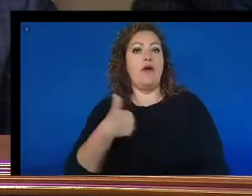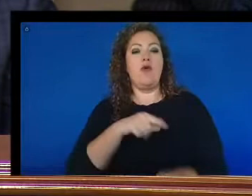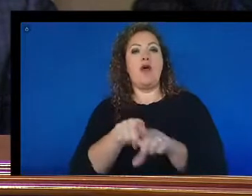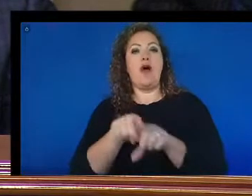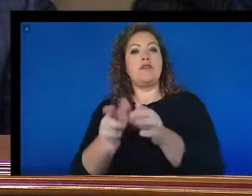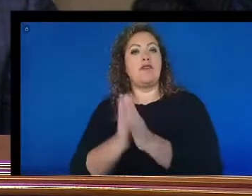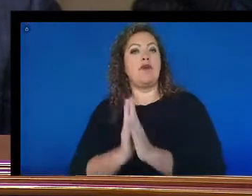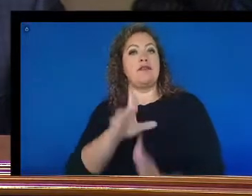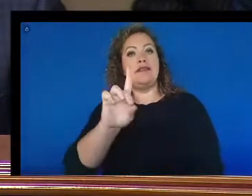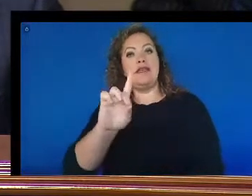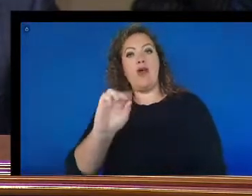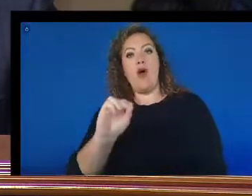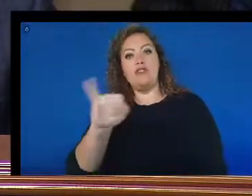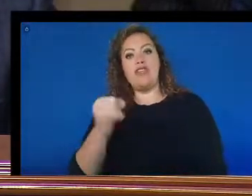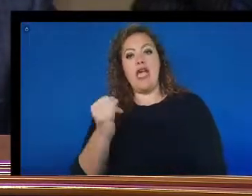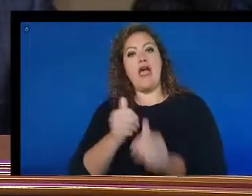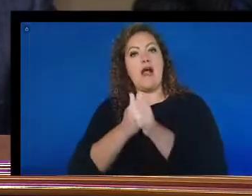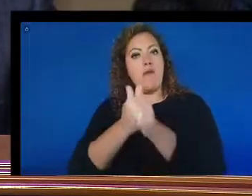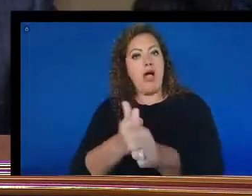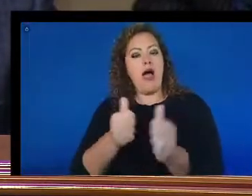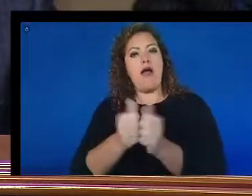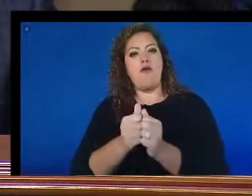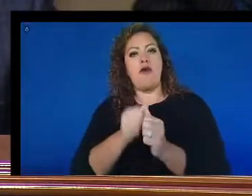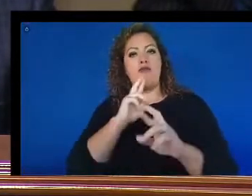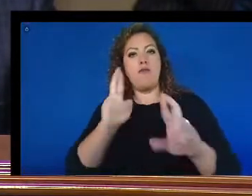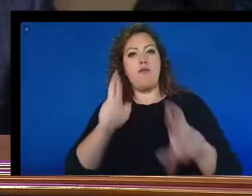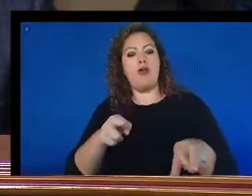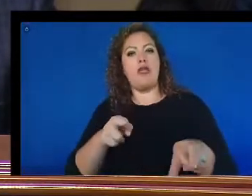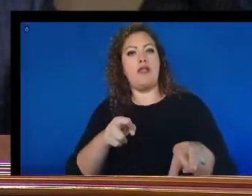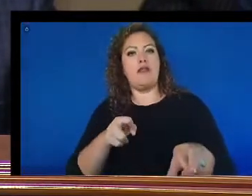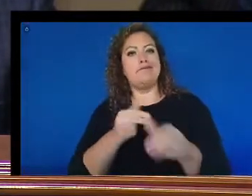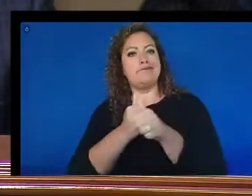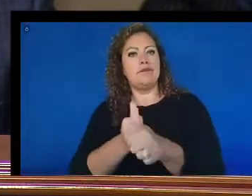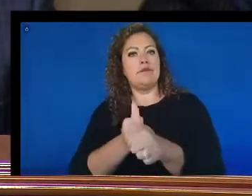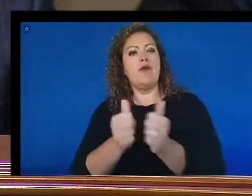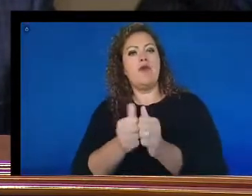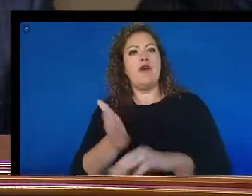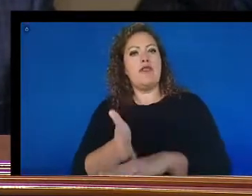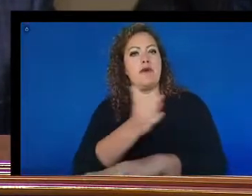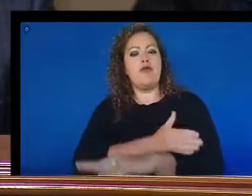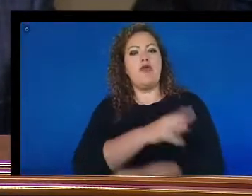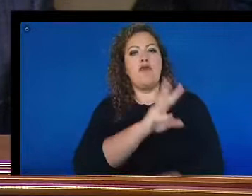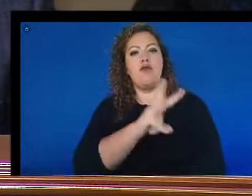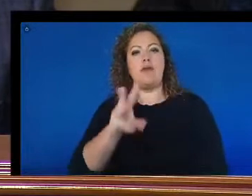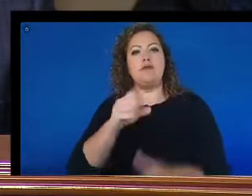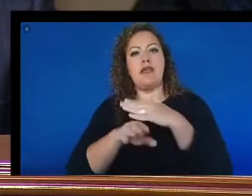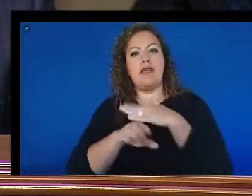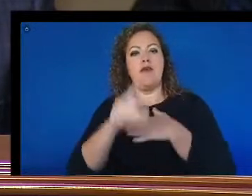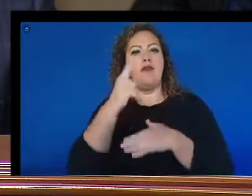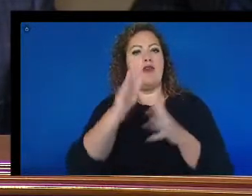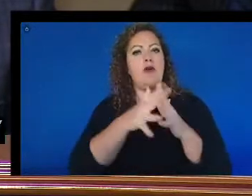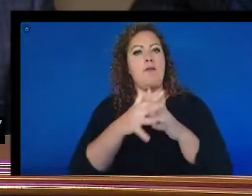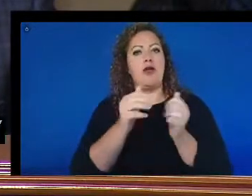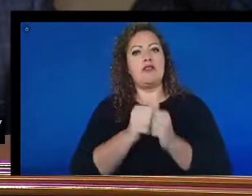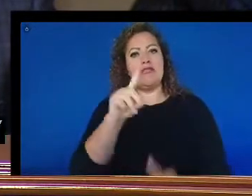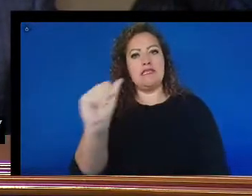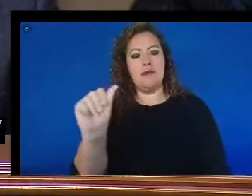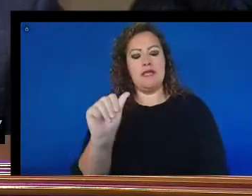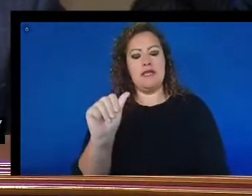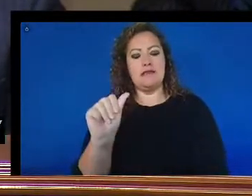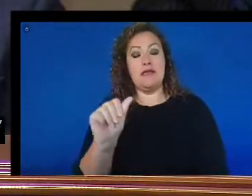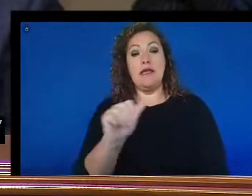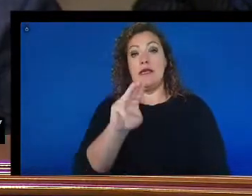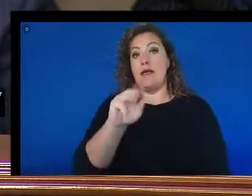comply with reporting requirements regarding improved website accessibility for Americans with disabilities. In May,